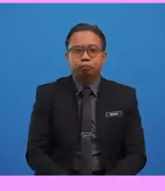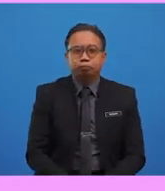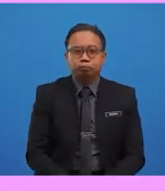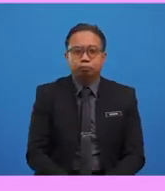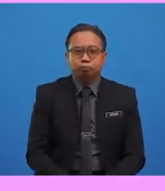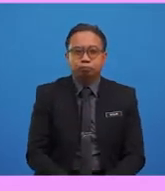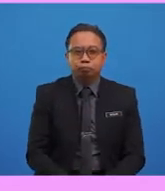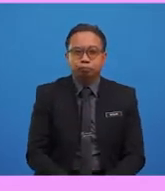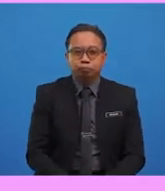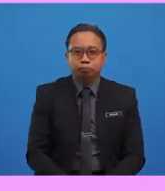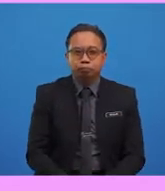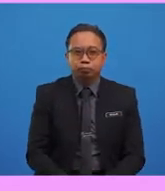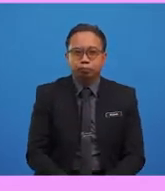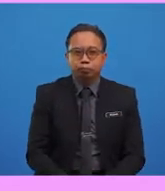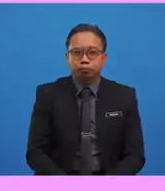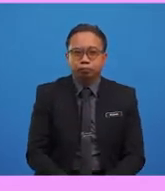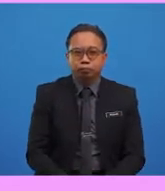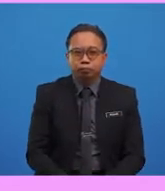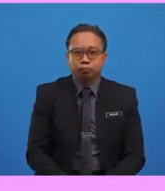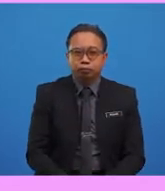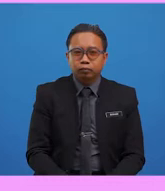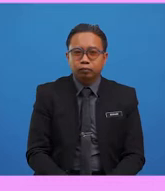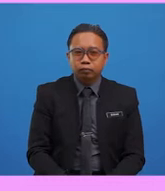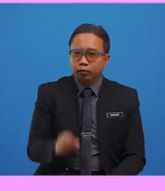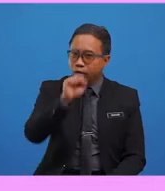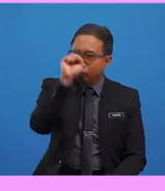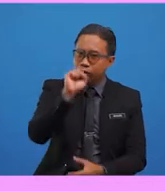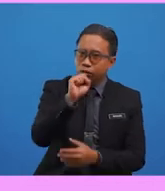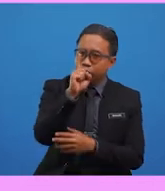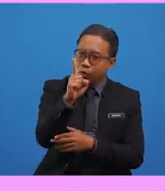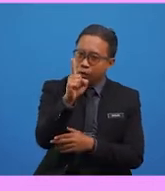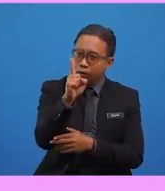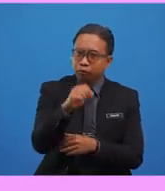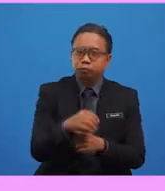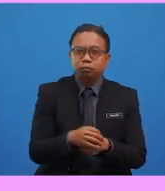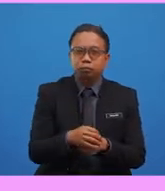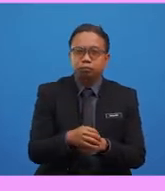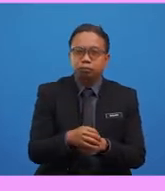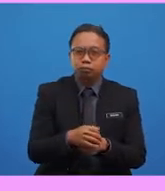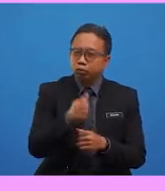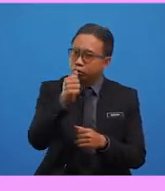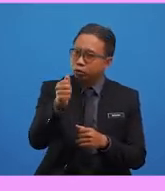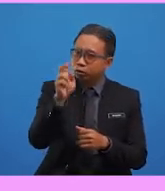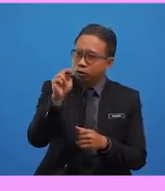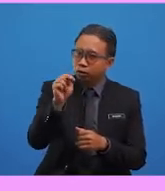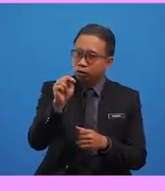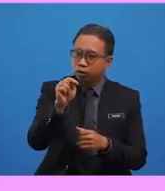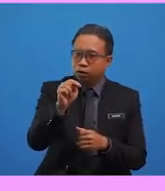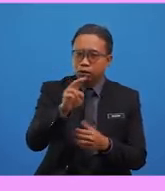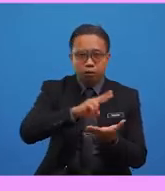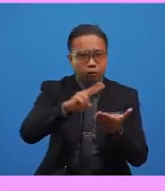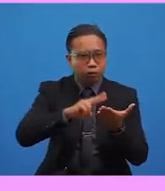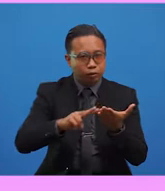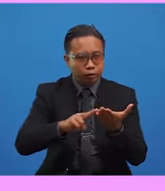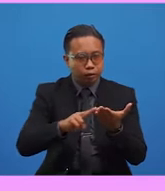After that, I will flash out article questions one at a time. And all you need to do is read the